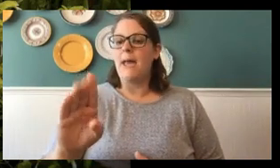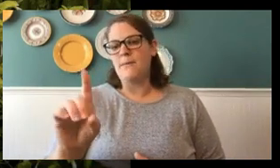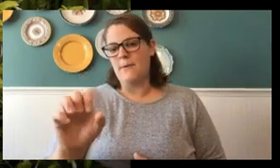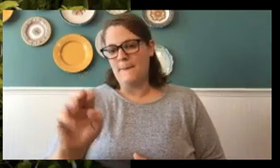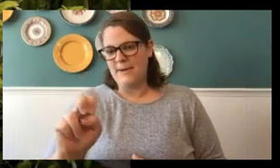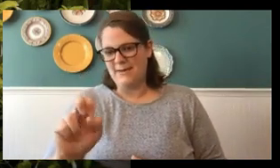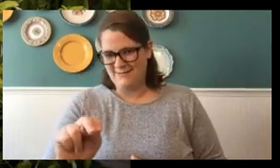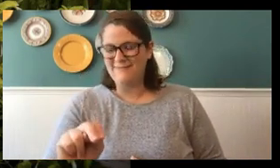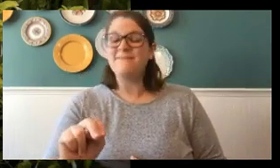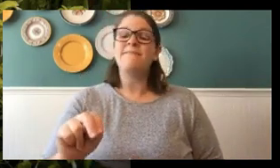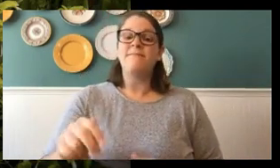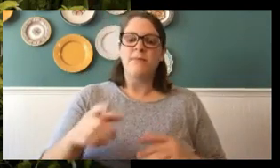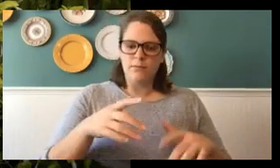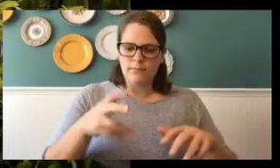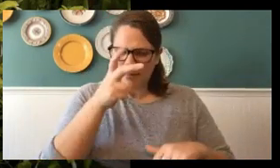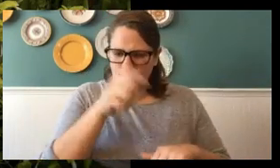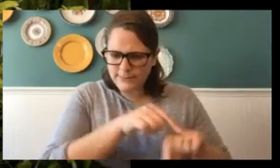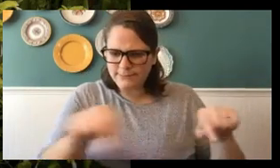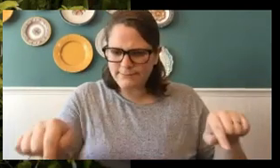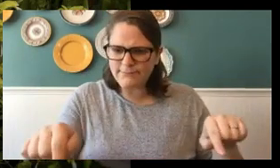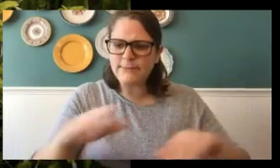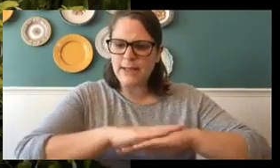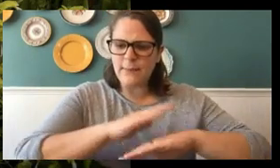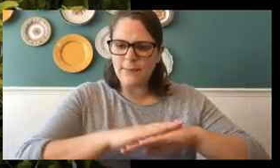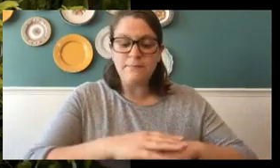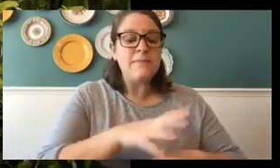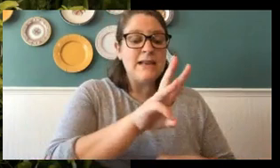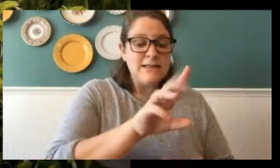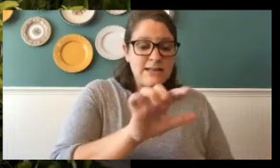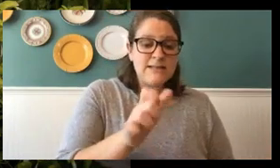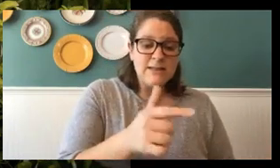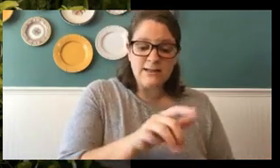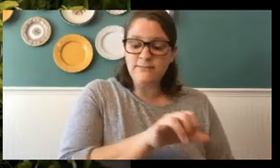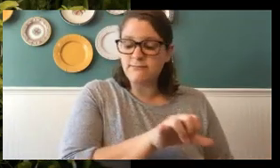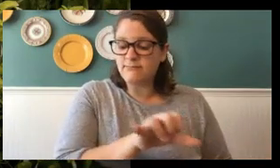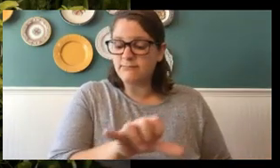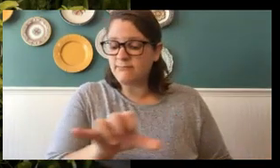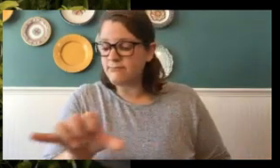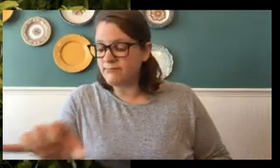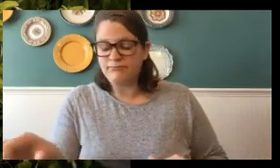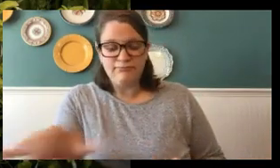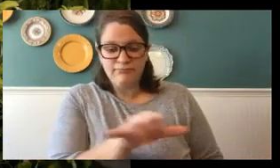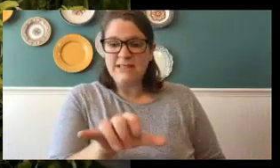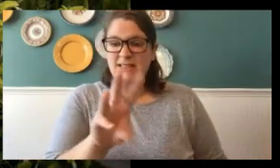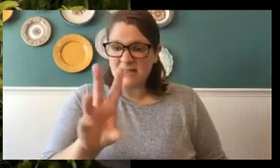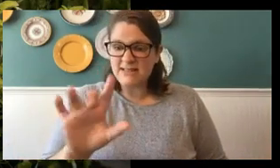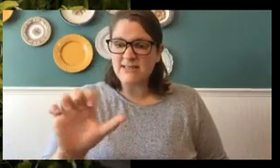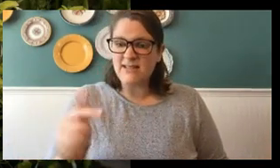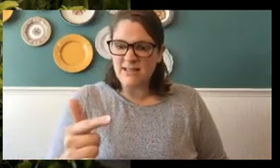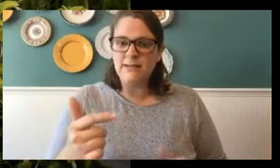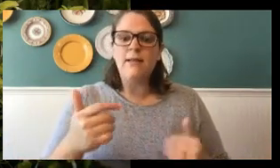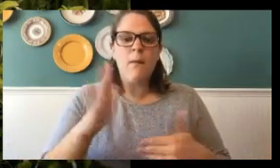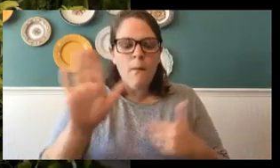This one has six legs. This one has six legs. Six legs and six legs. And they all have